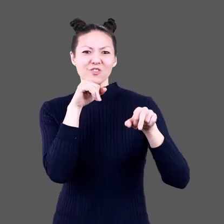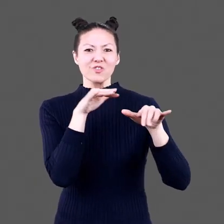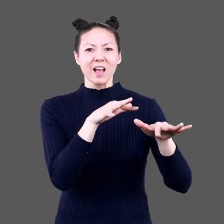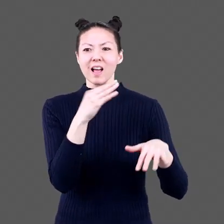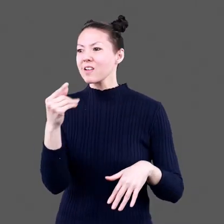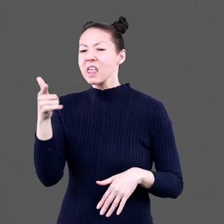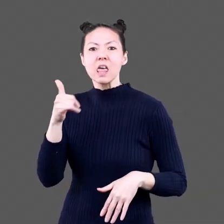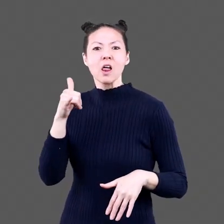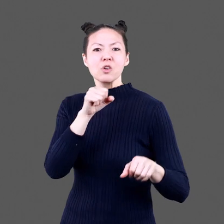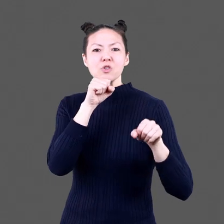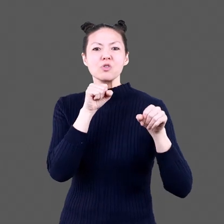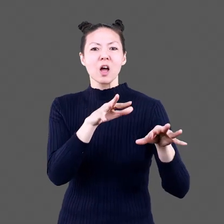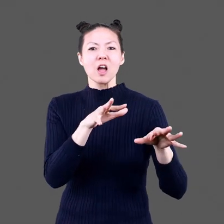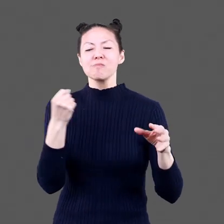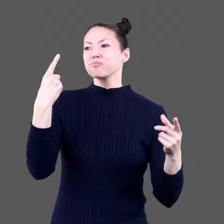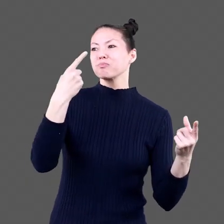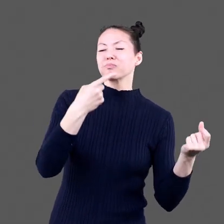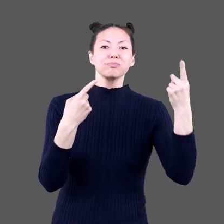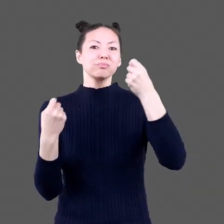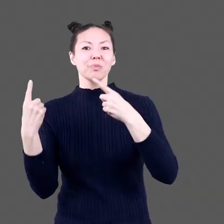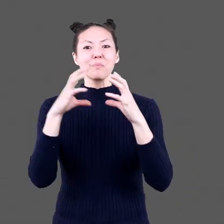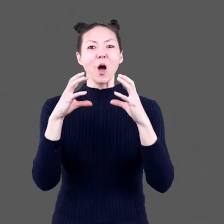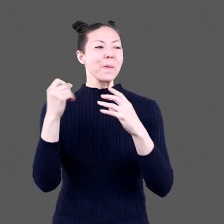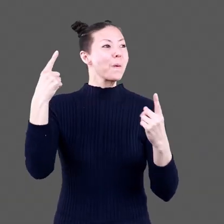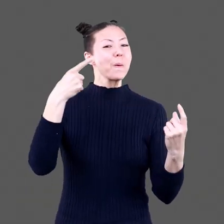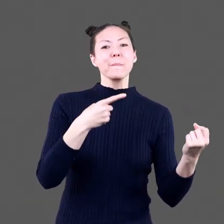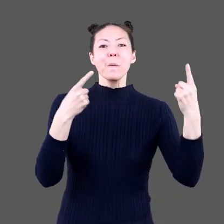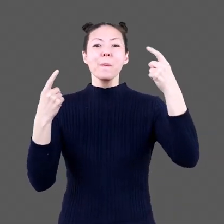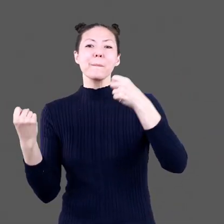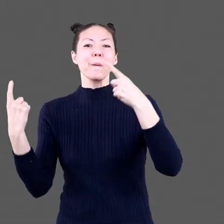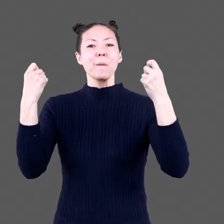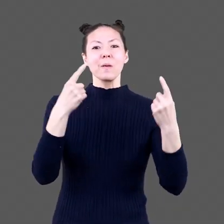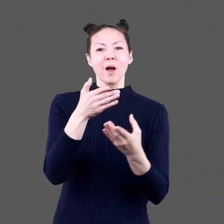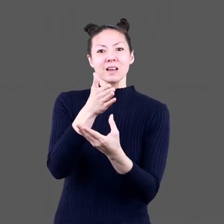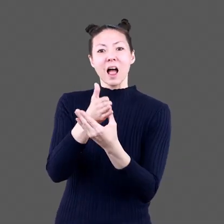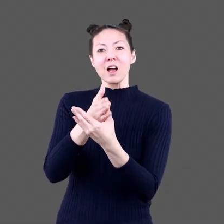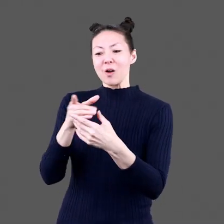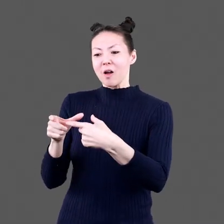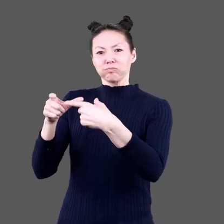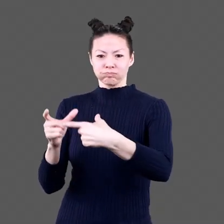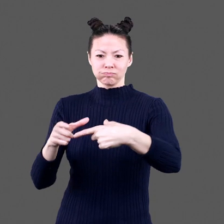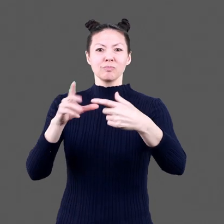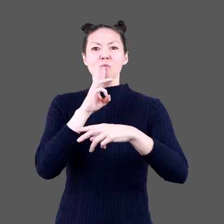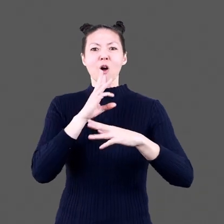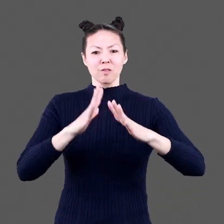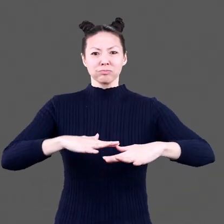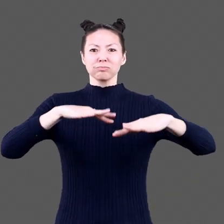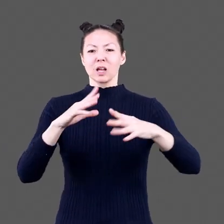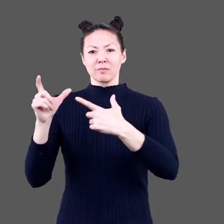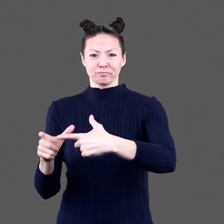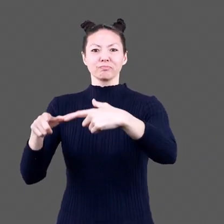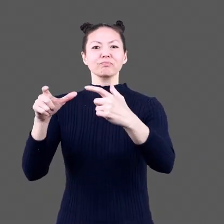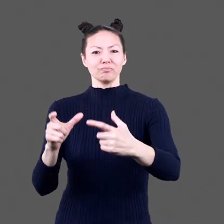A red dragon and a yellow dragon toss a beach ball in a pool A taco floats on the water An